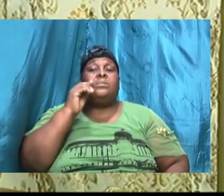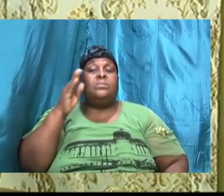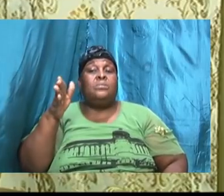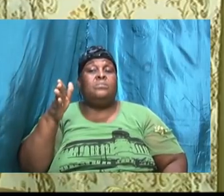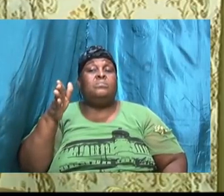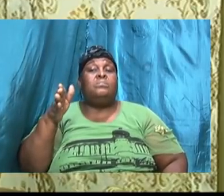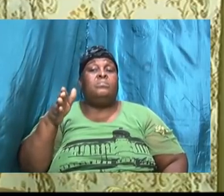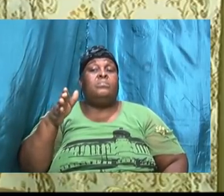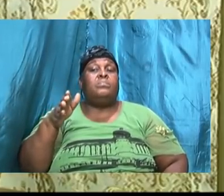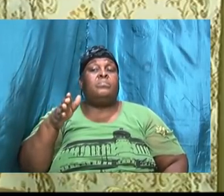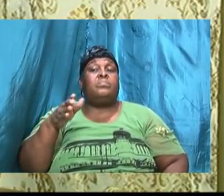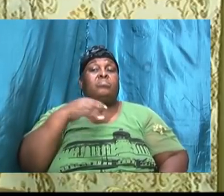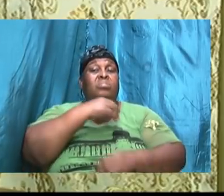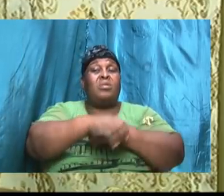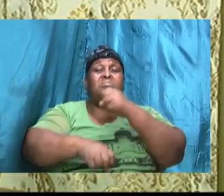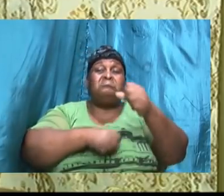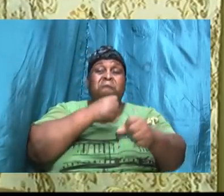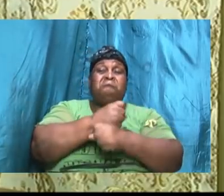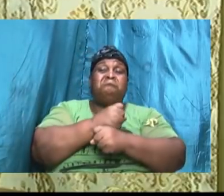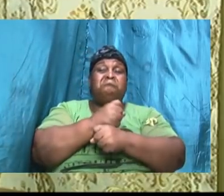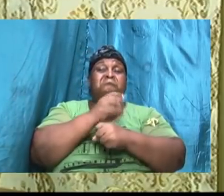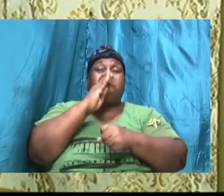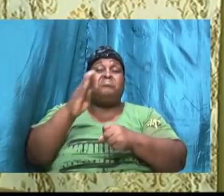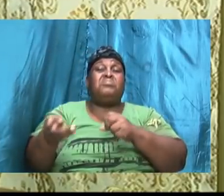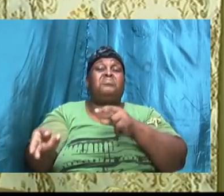our years will be multiplied